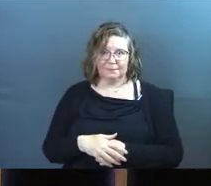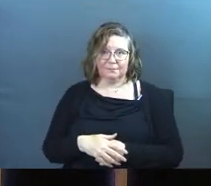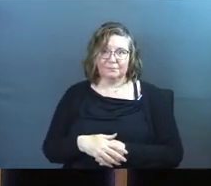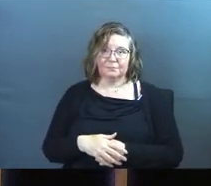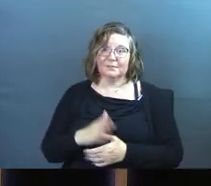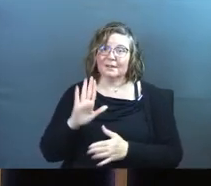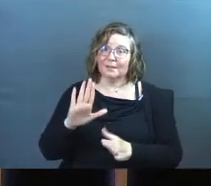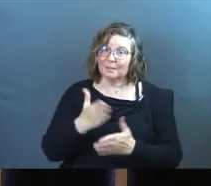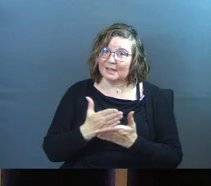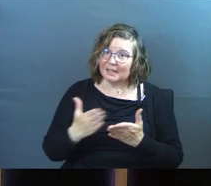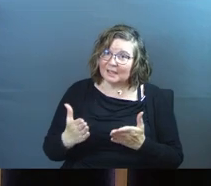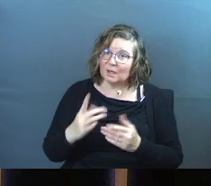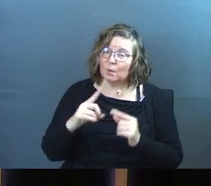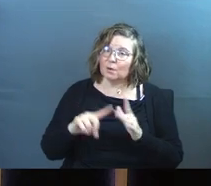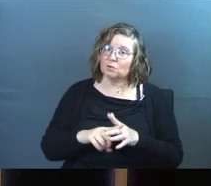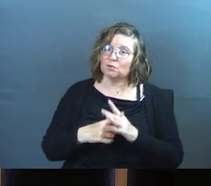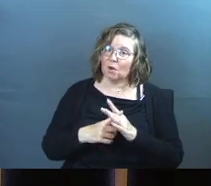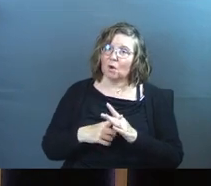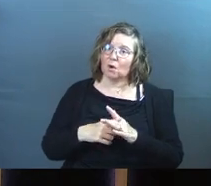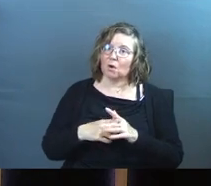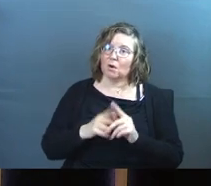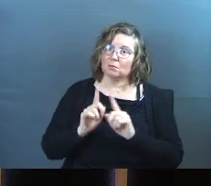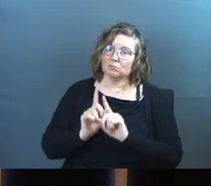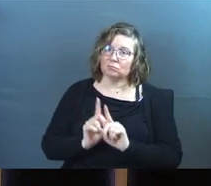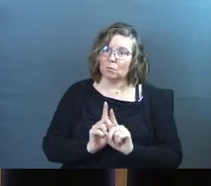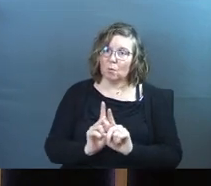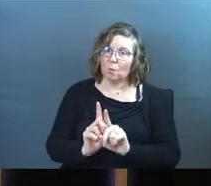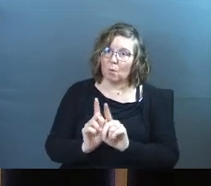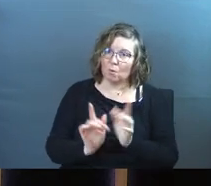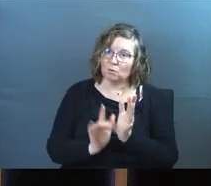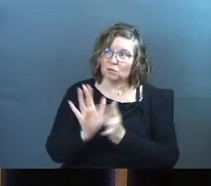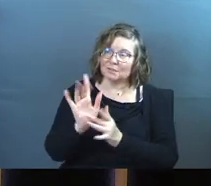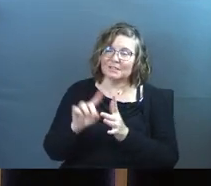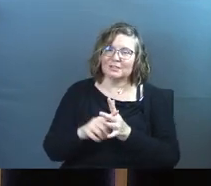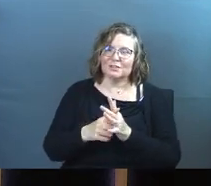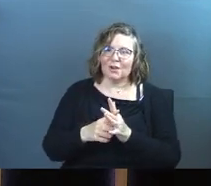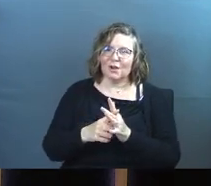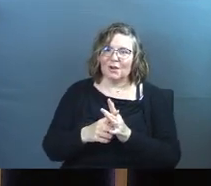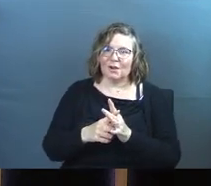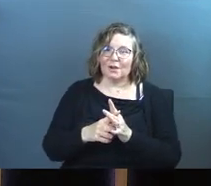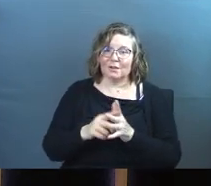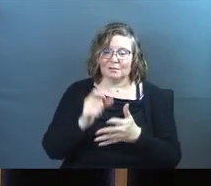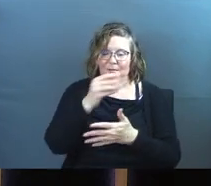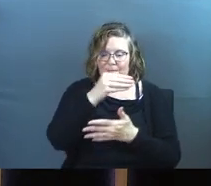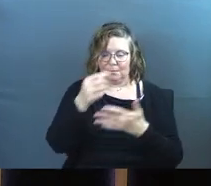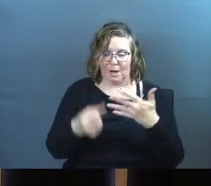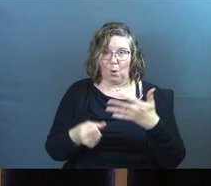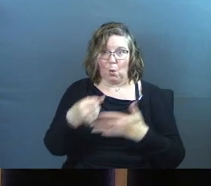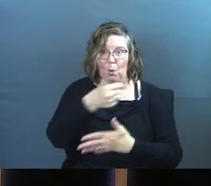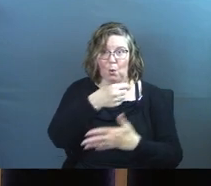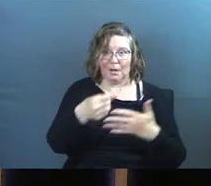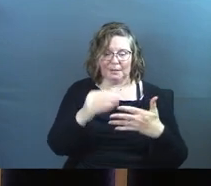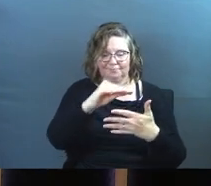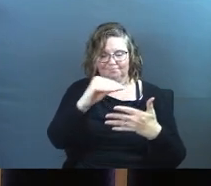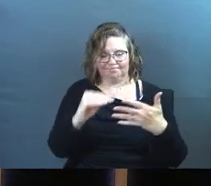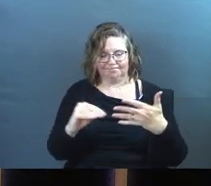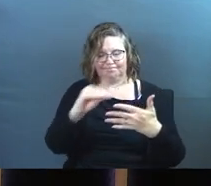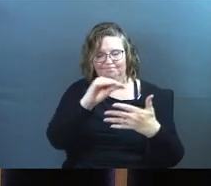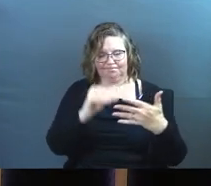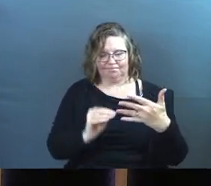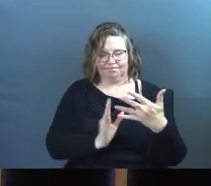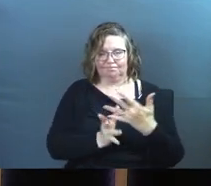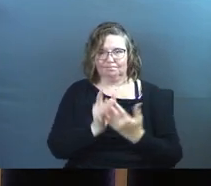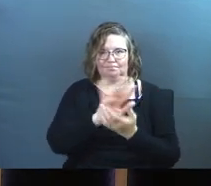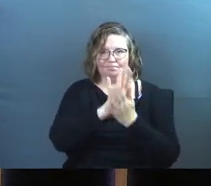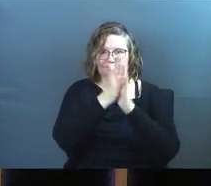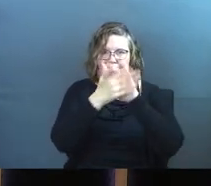And the thing is, when you start to walk with Jesus, He starts to reorient all of your priorities. And some of those things